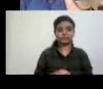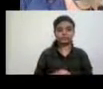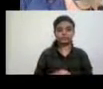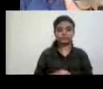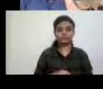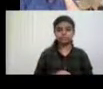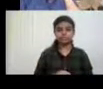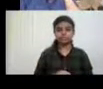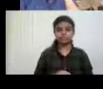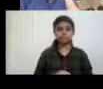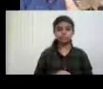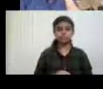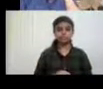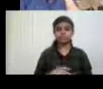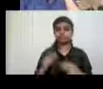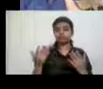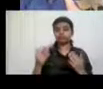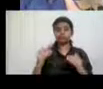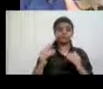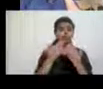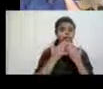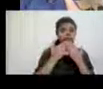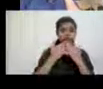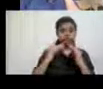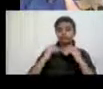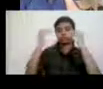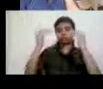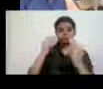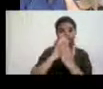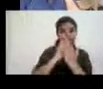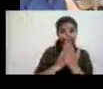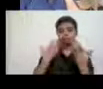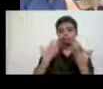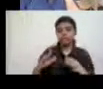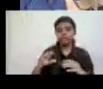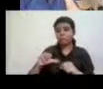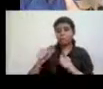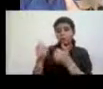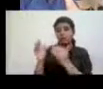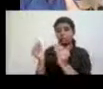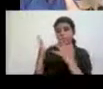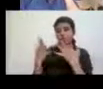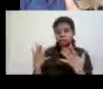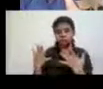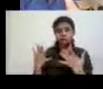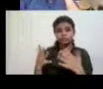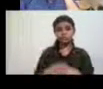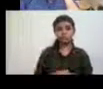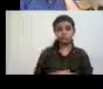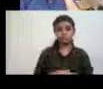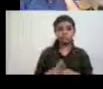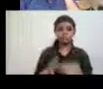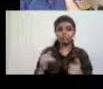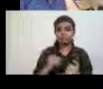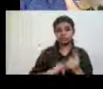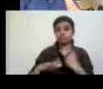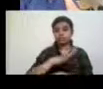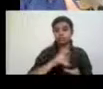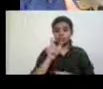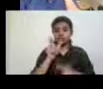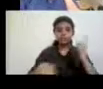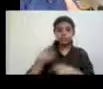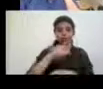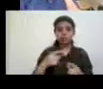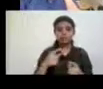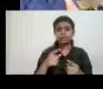this is a part of it. The higher education curriculum has not done any better, that is, than the rest of society about disability.